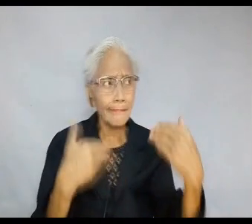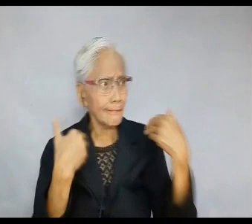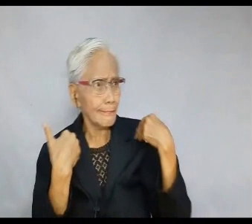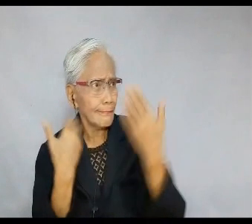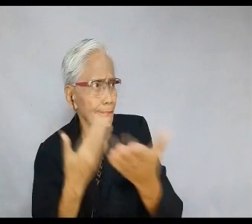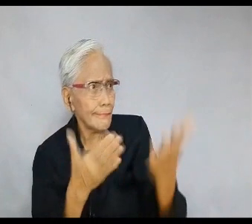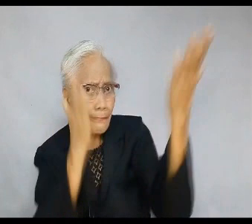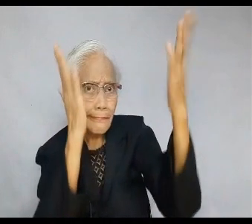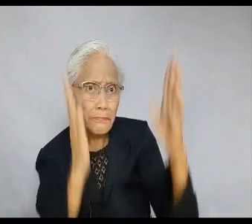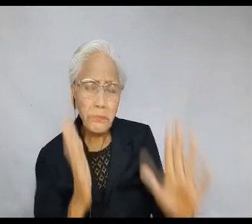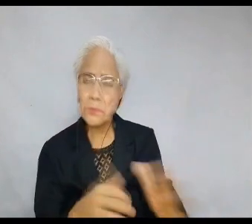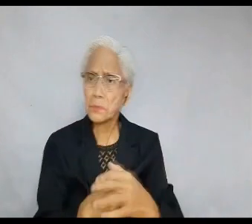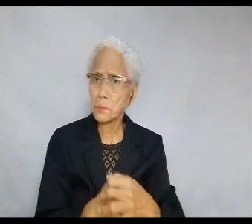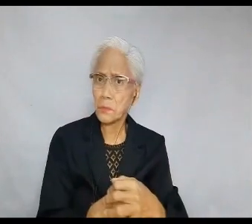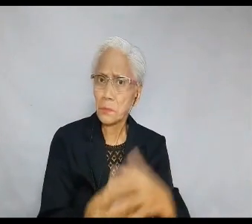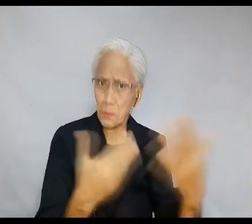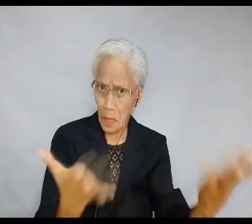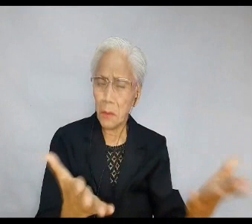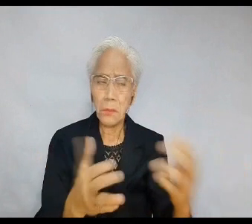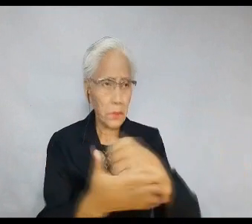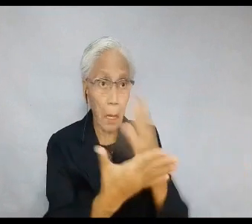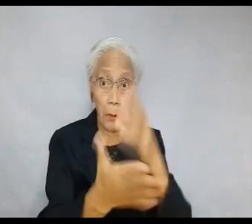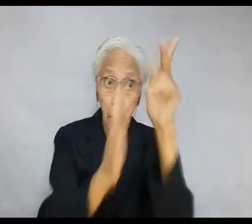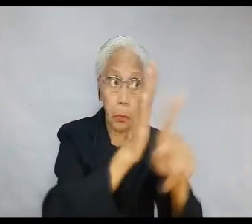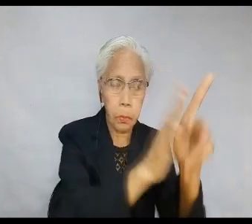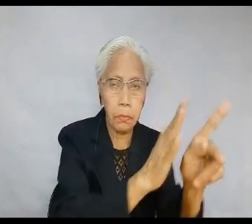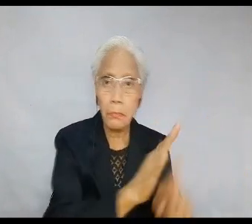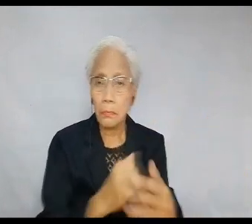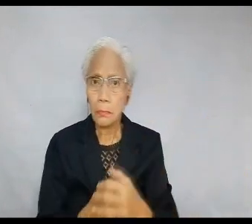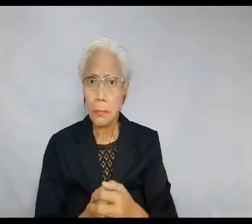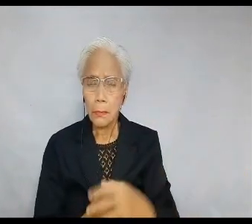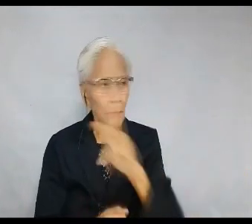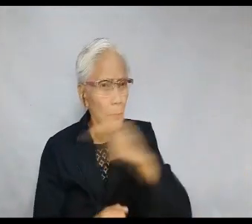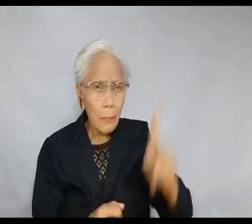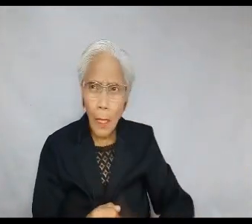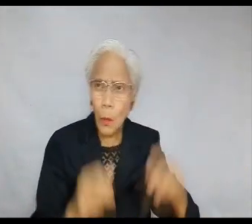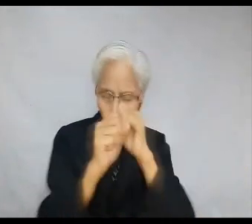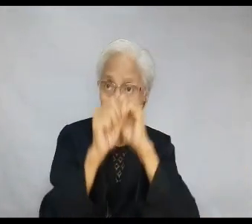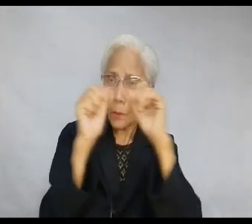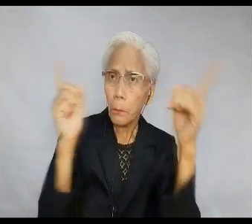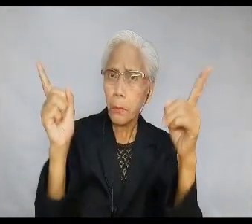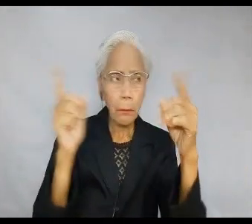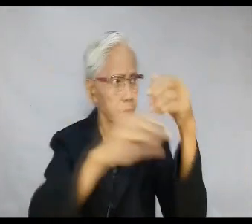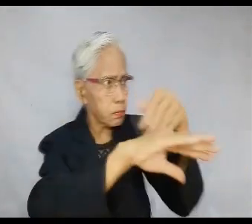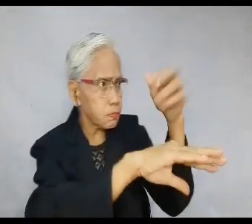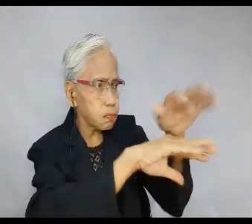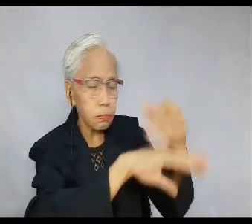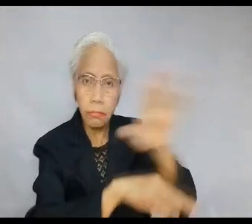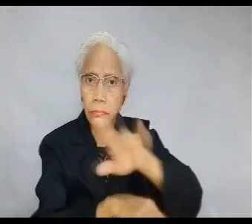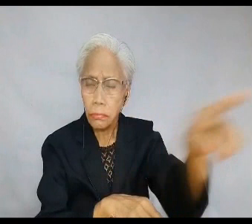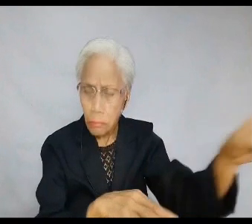servants, mistreated them, and killed them. The king was enraged and sent his troops,